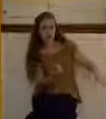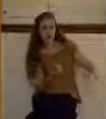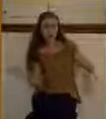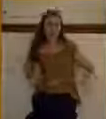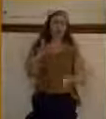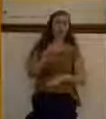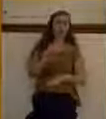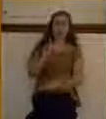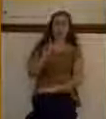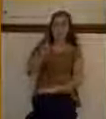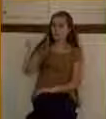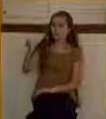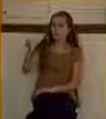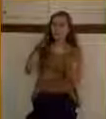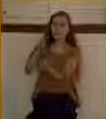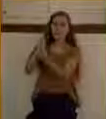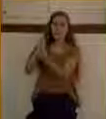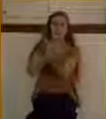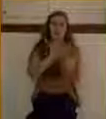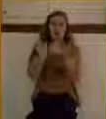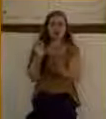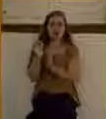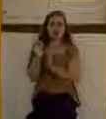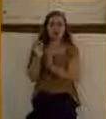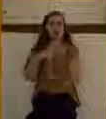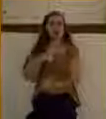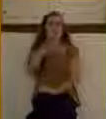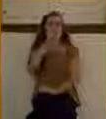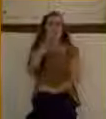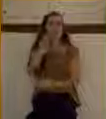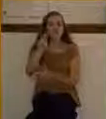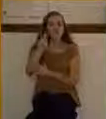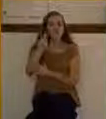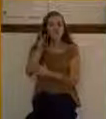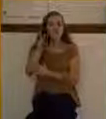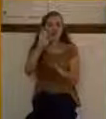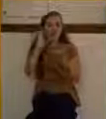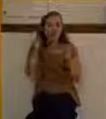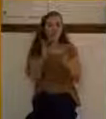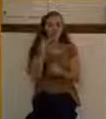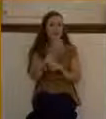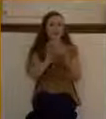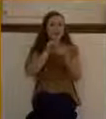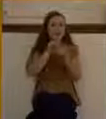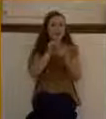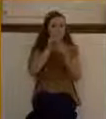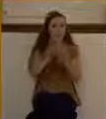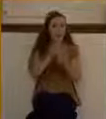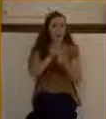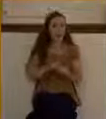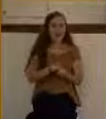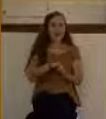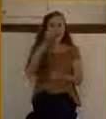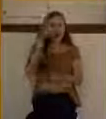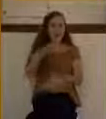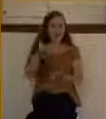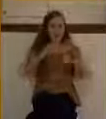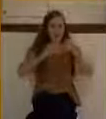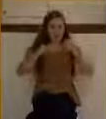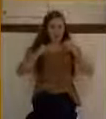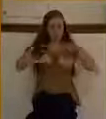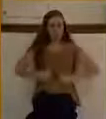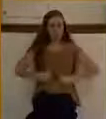I love that Mark focuses on that little detail. He threw away his garment. Why does he mention that little detail of throwing aside